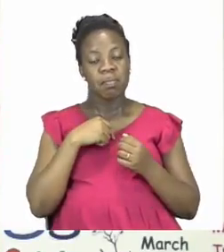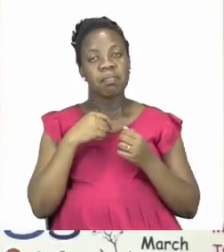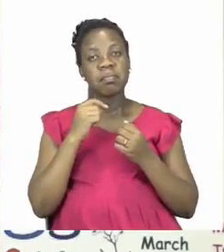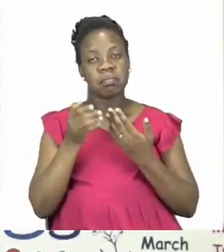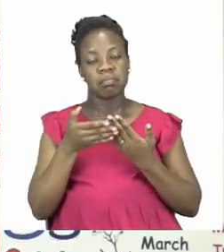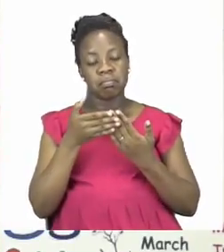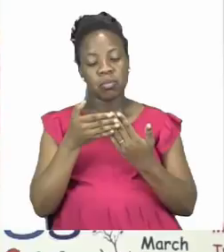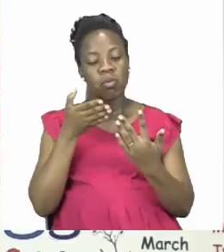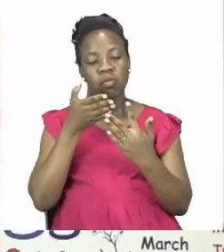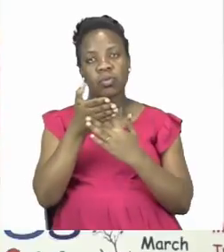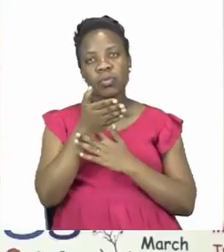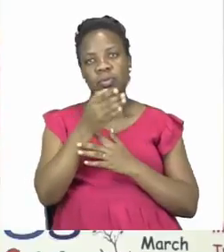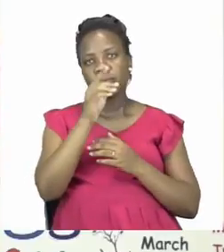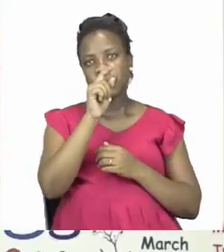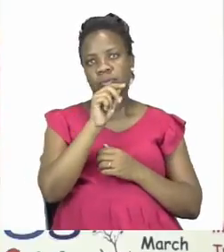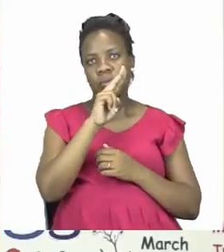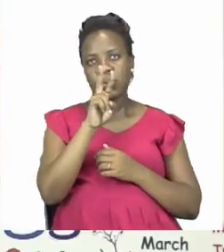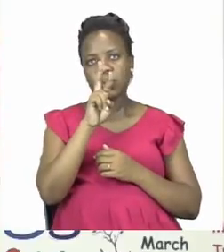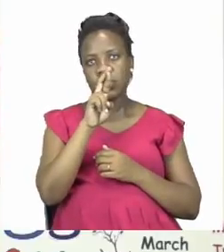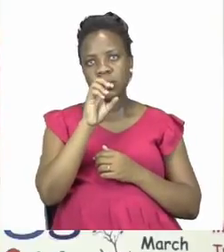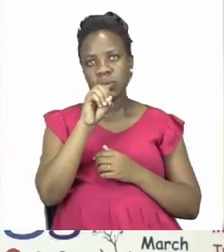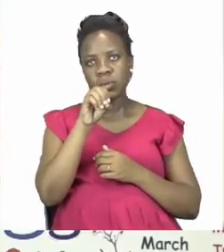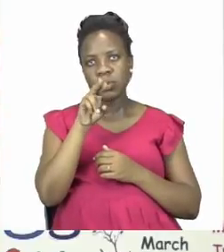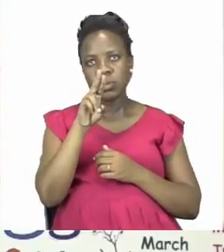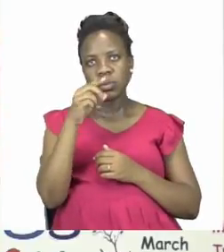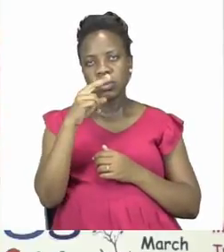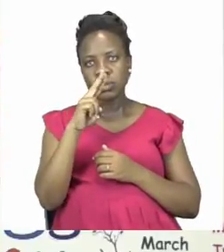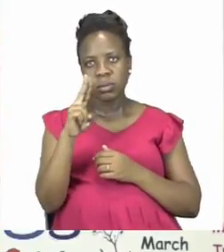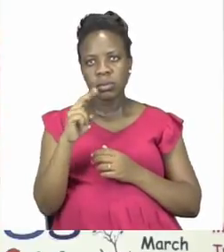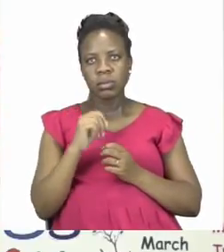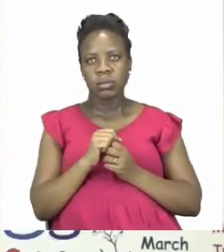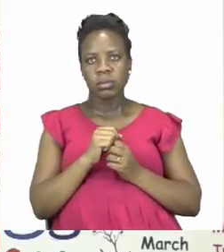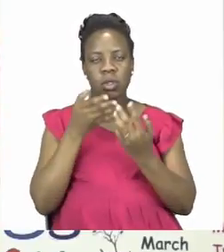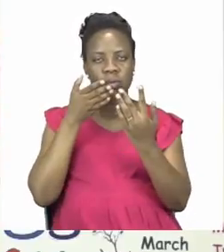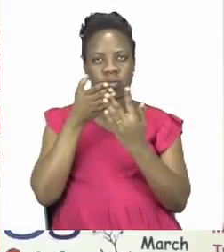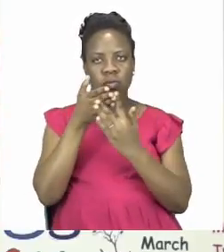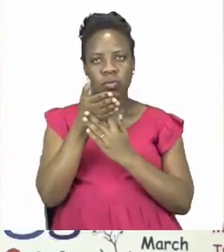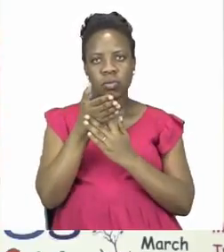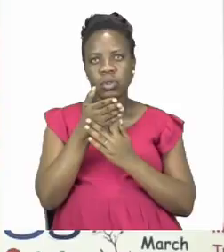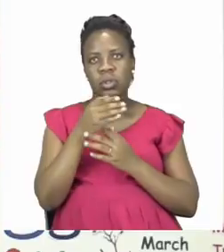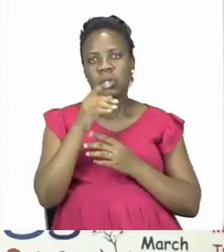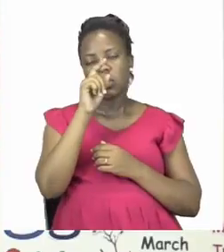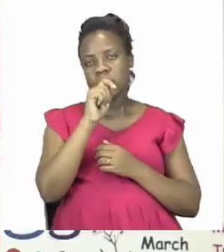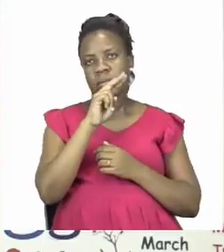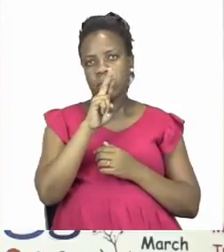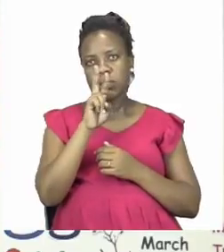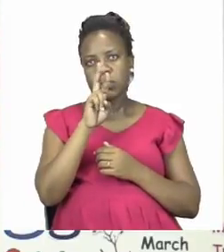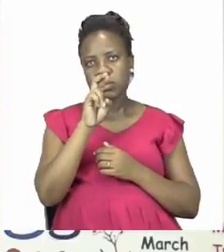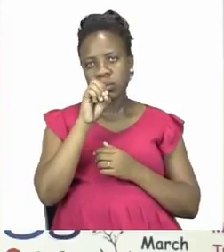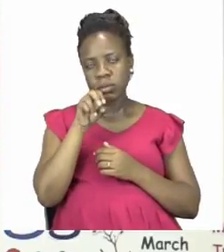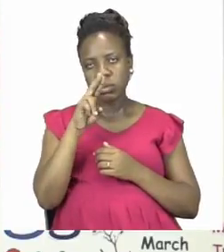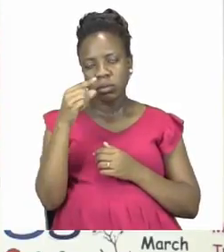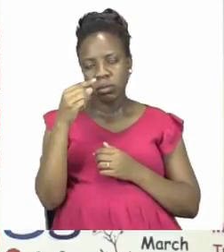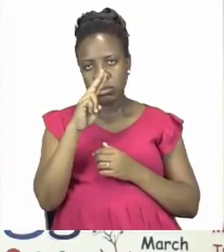My sentence reads we like to jump through hoops. Do you also like to jump through hoops? Yes